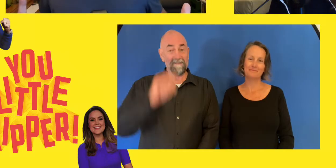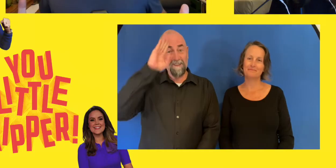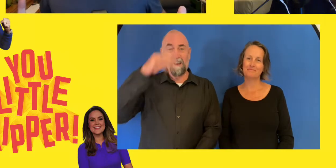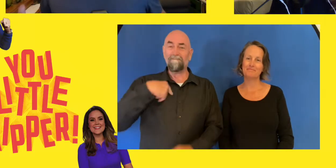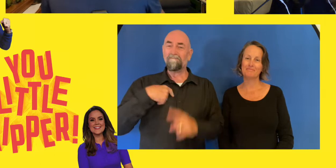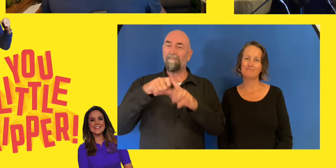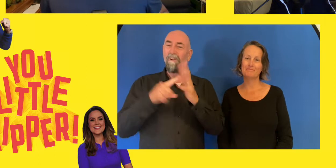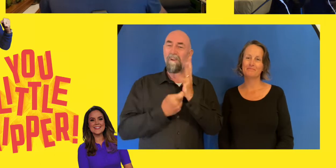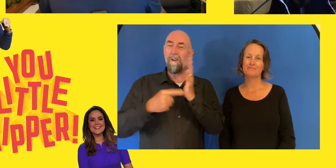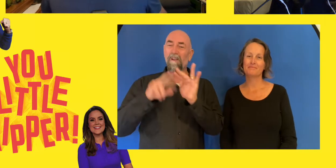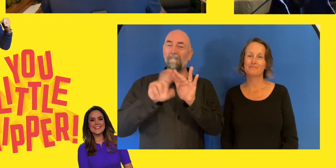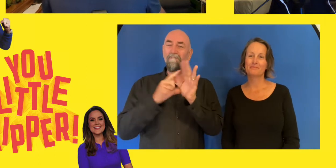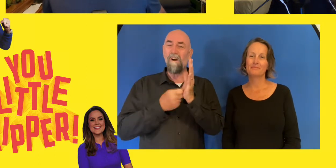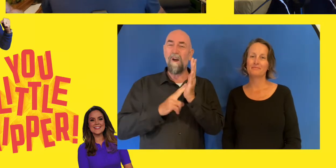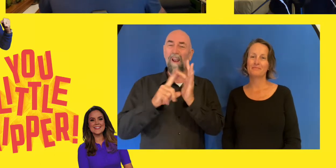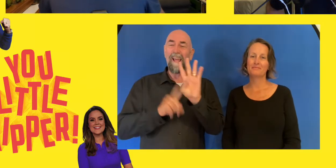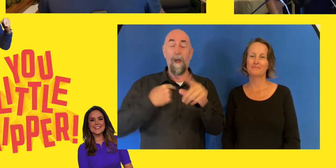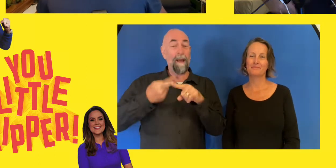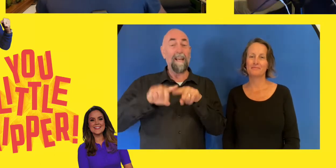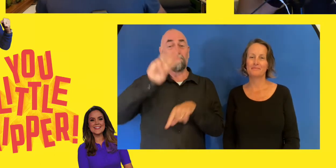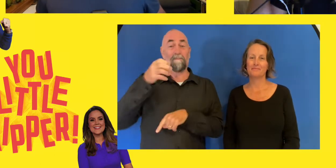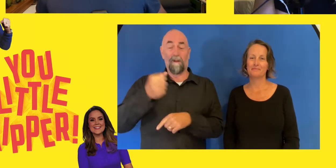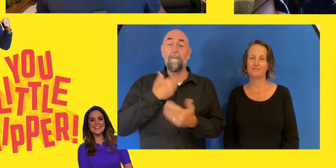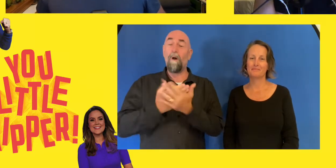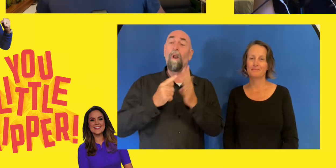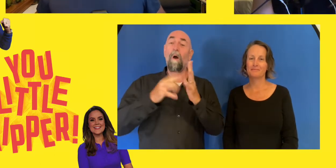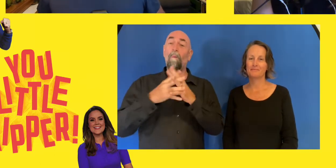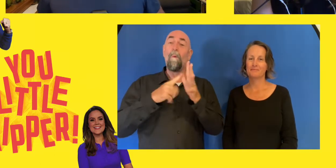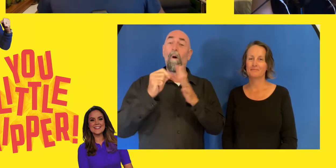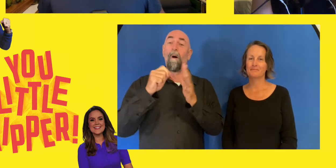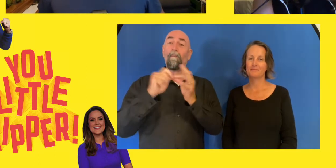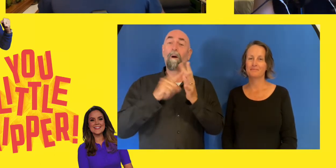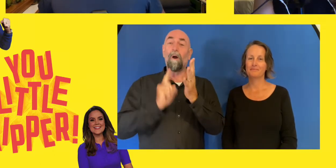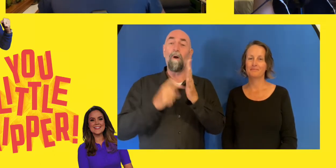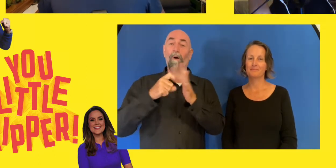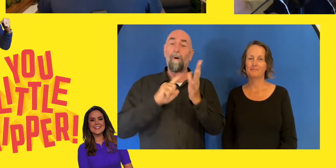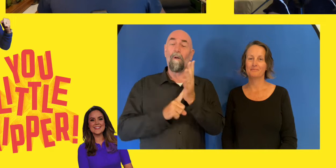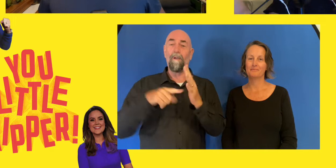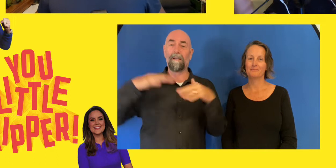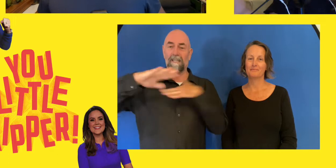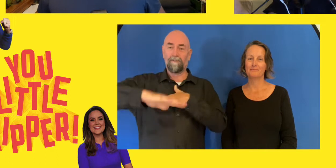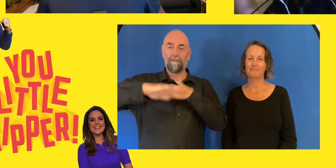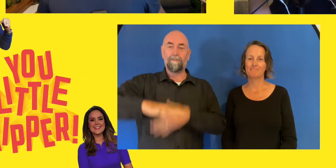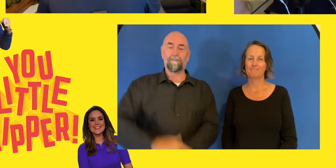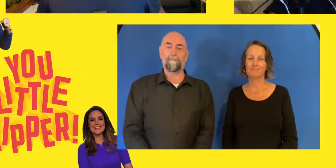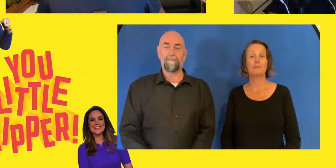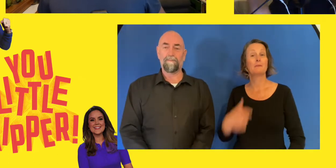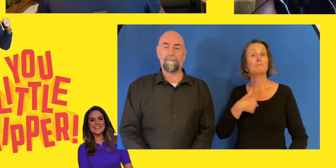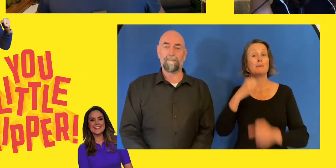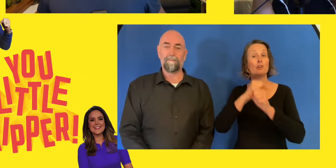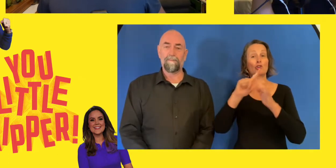Hi, I'm Kurt Fearnley, former Paralympian, broadcasting from a Wobbuckle country. And I'm Georgie Tunney, fan of all things